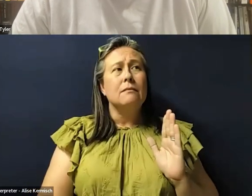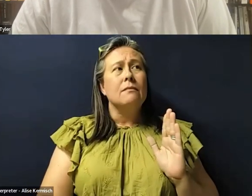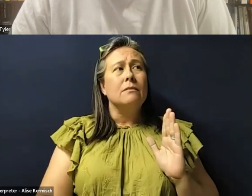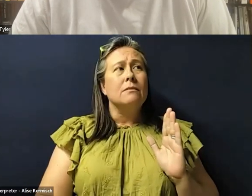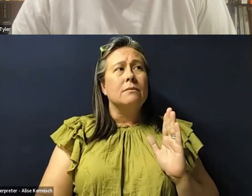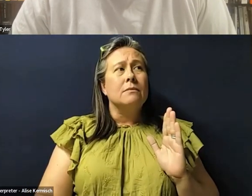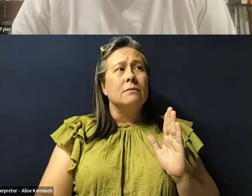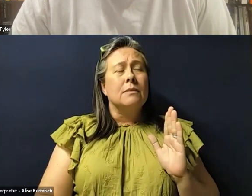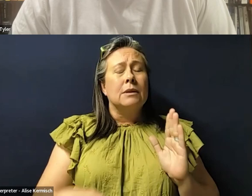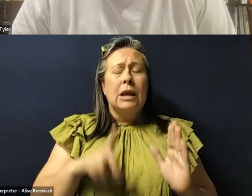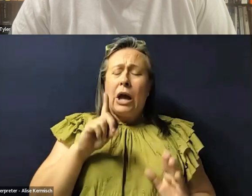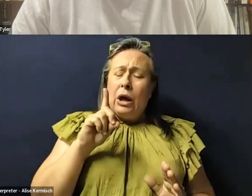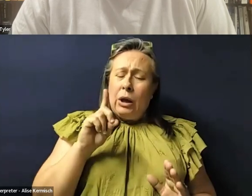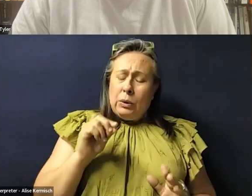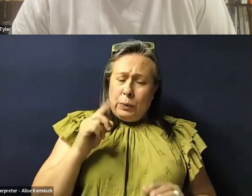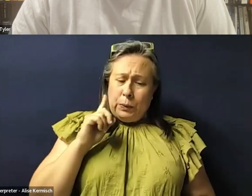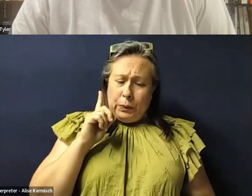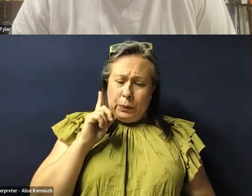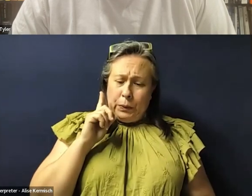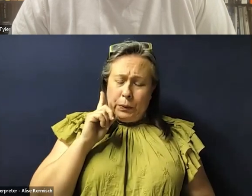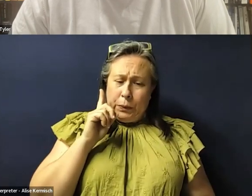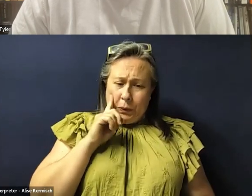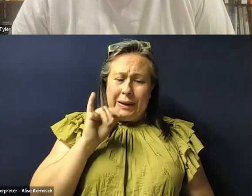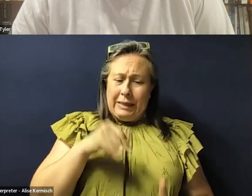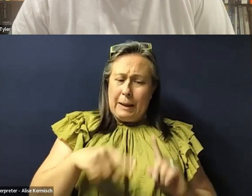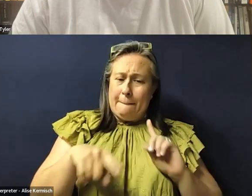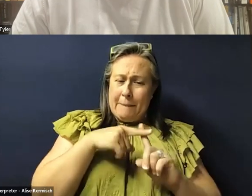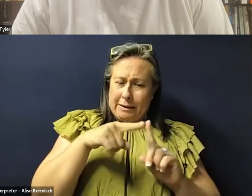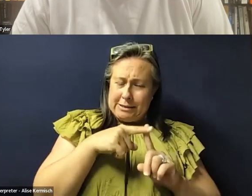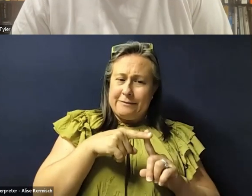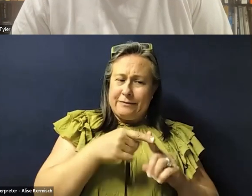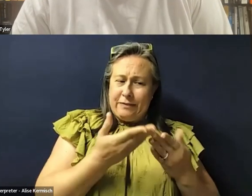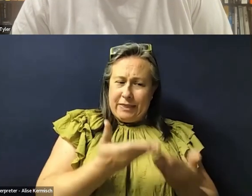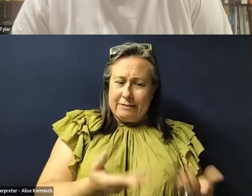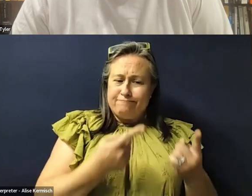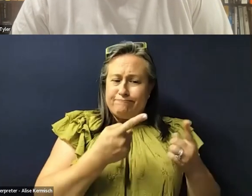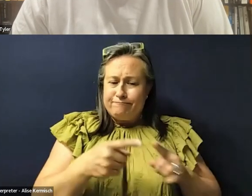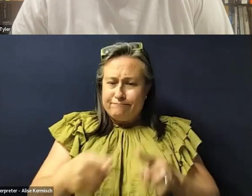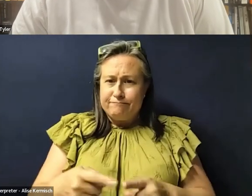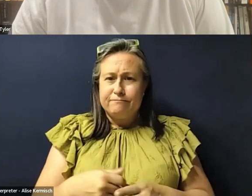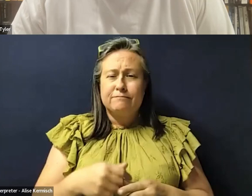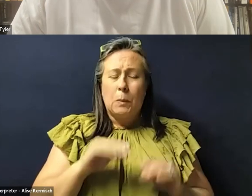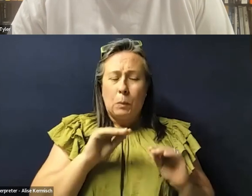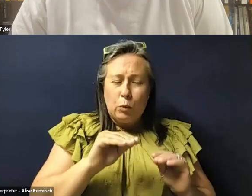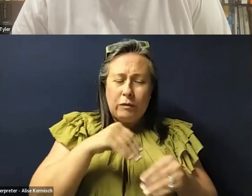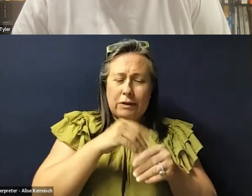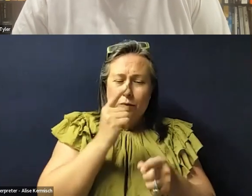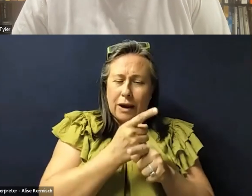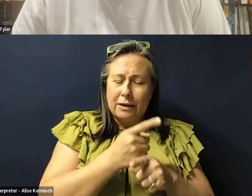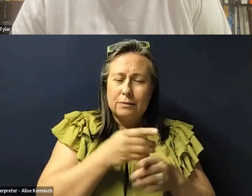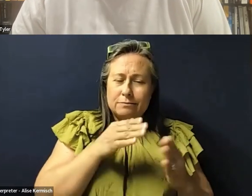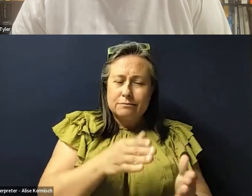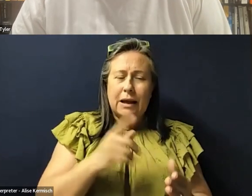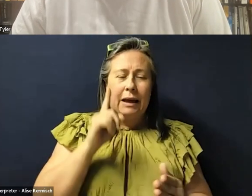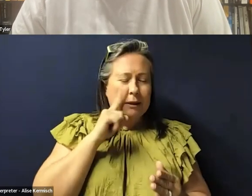do think that that is a positive direction, uh, or, uh, or an example of us moving in the right direction, right? I think